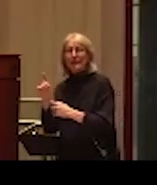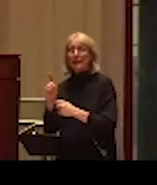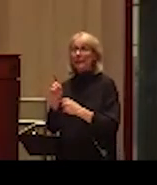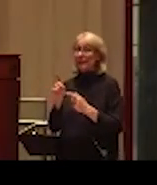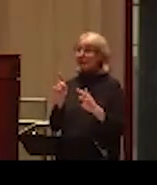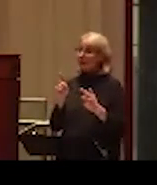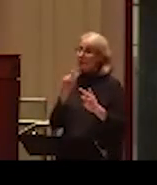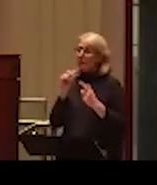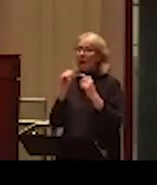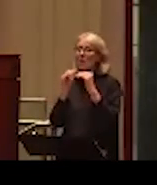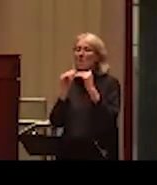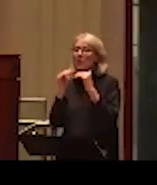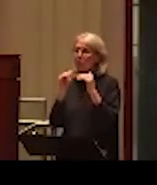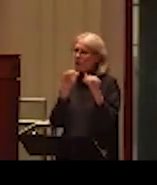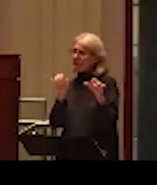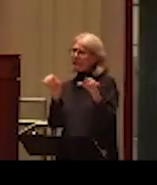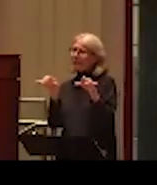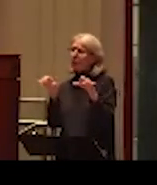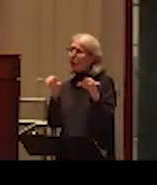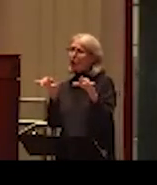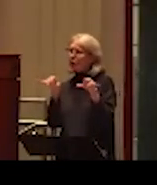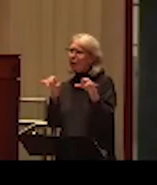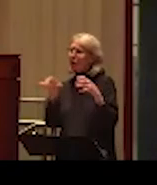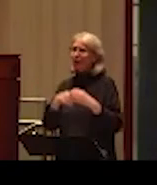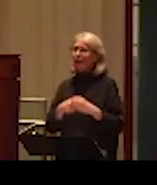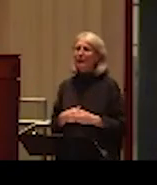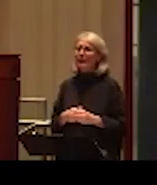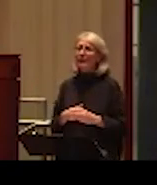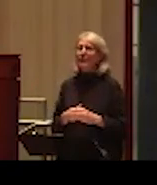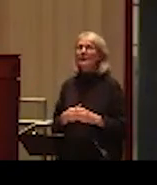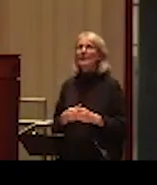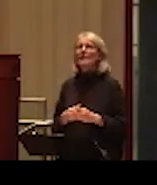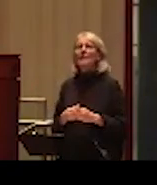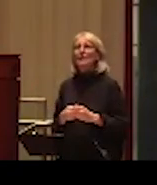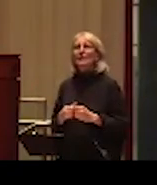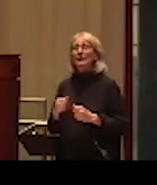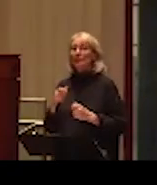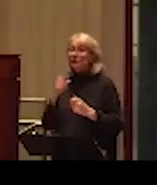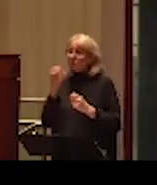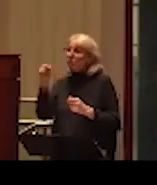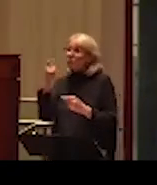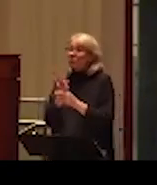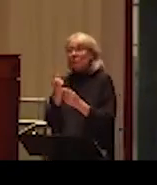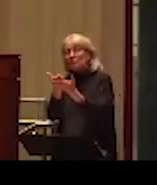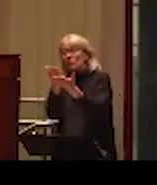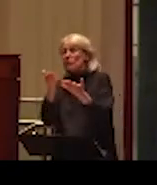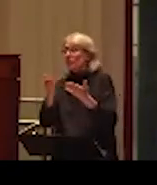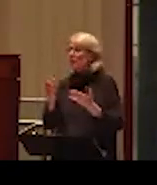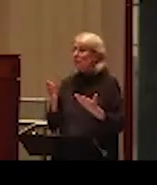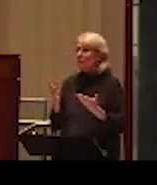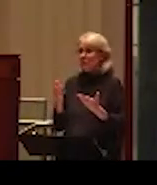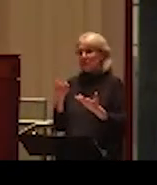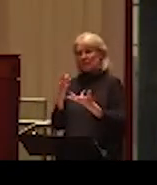actually very much similar. So what I'm saying here is that, yes, we do have data that men experience abuse very severely.